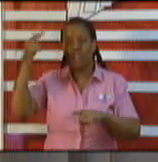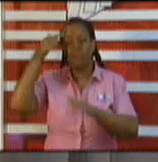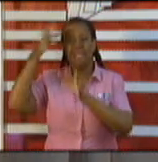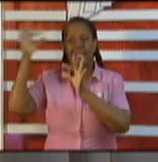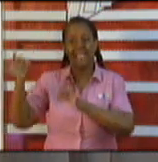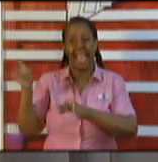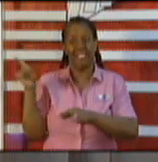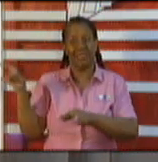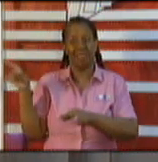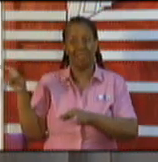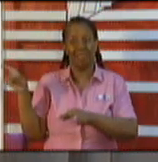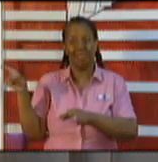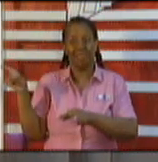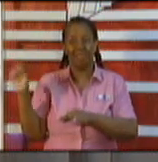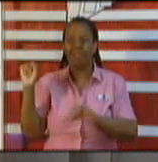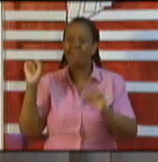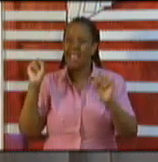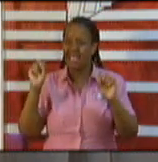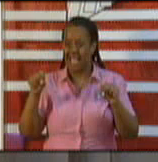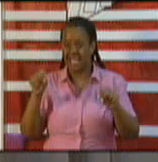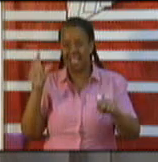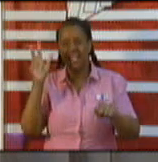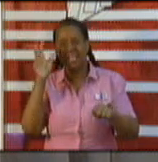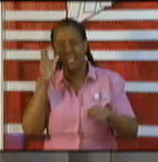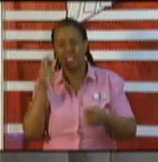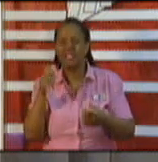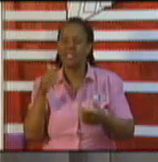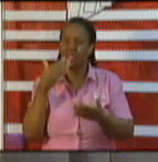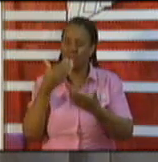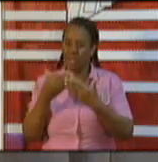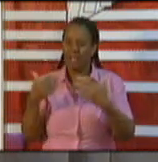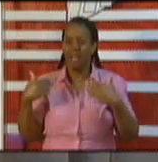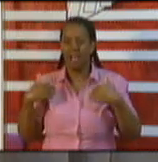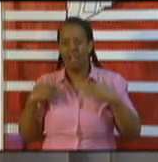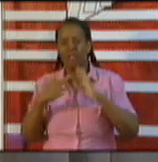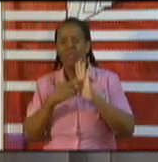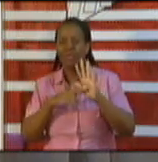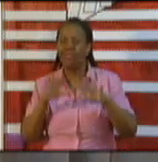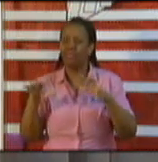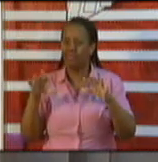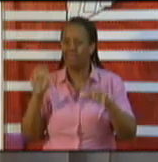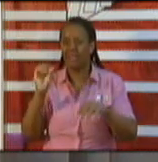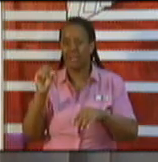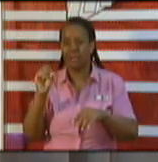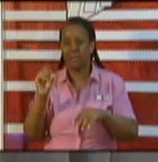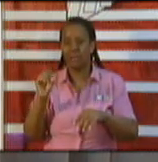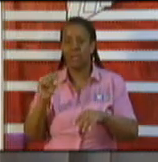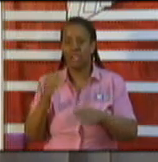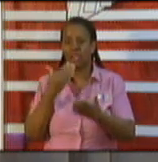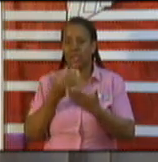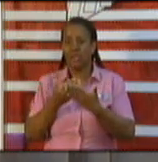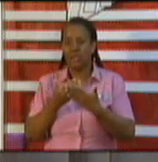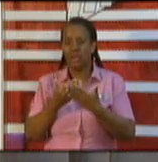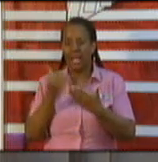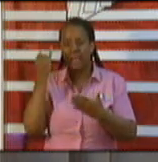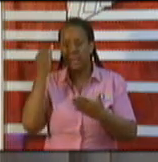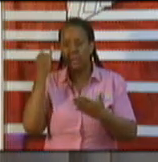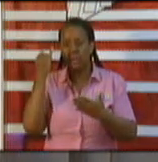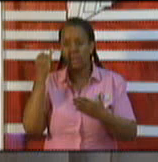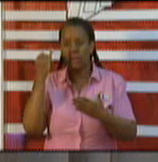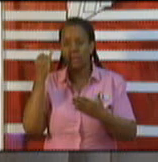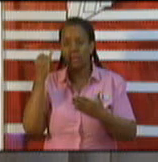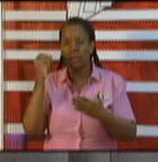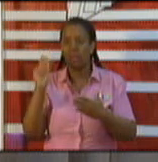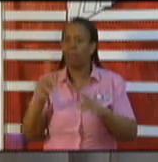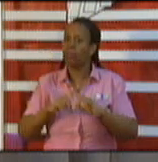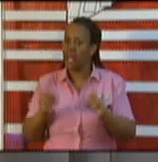persons and them saying that they will withhold the supply of beverages all that does in our opinion is it puts a little additional